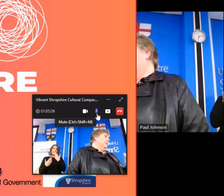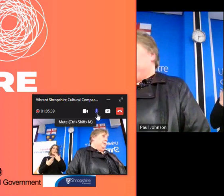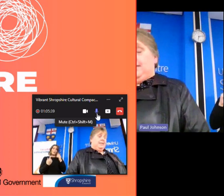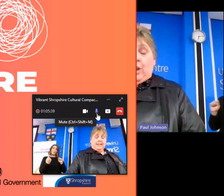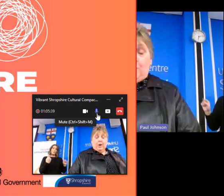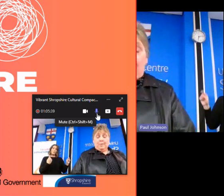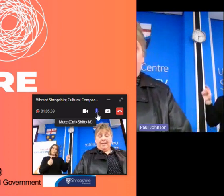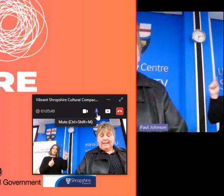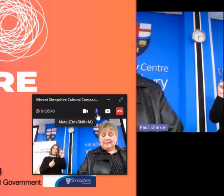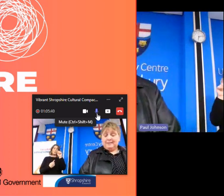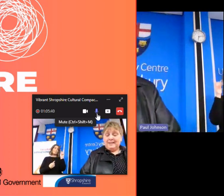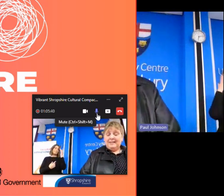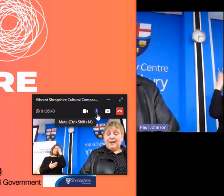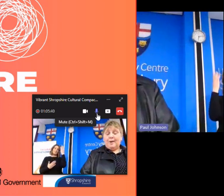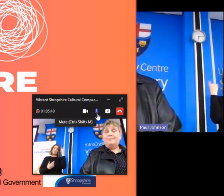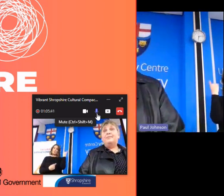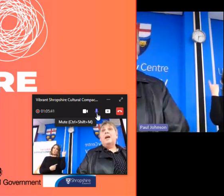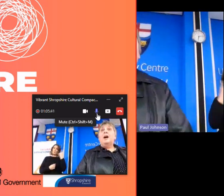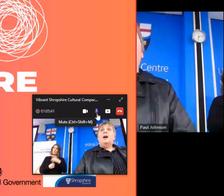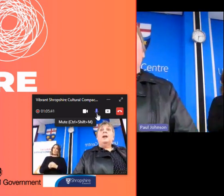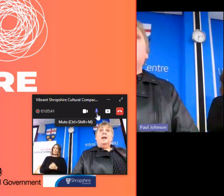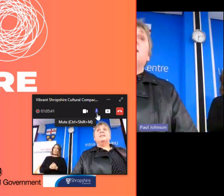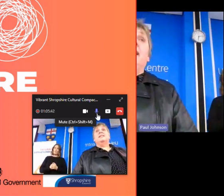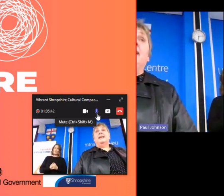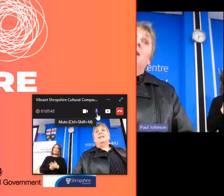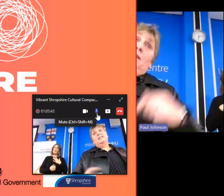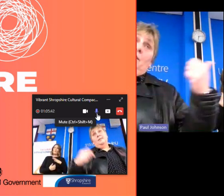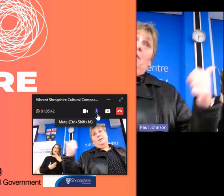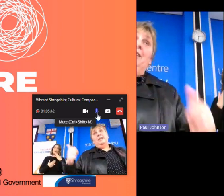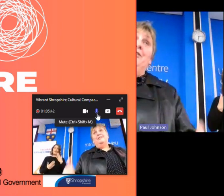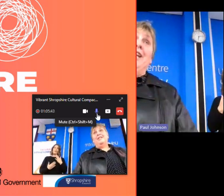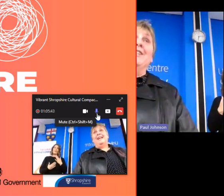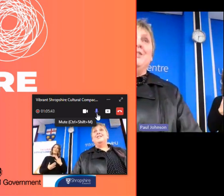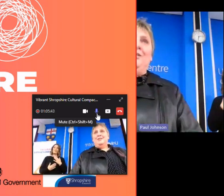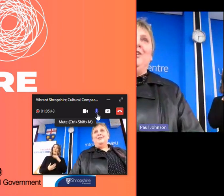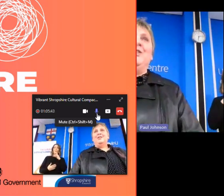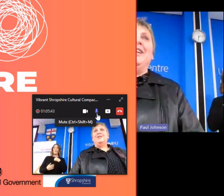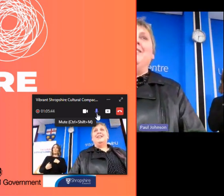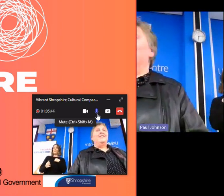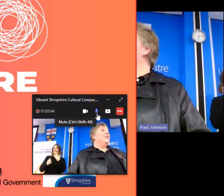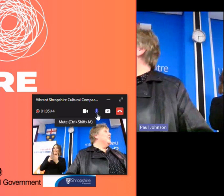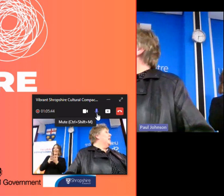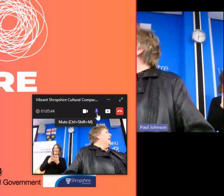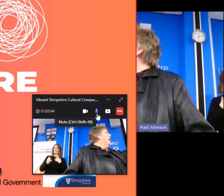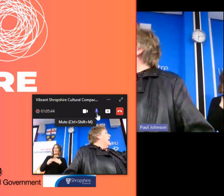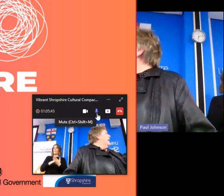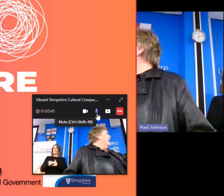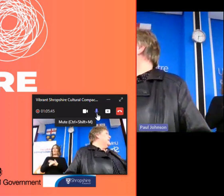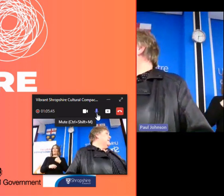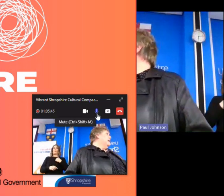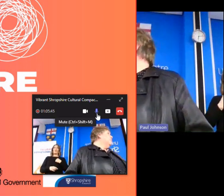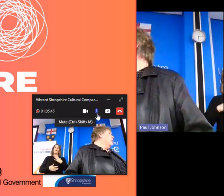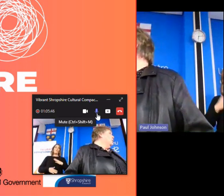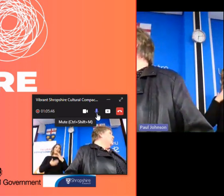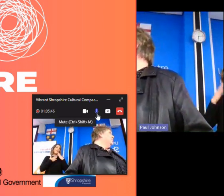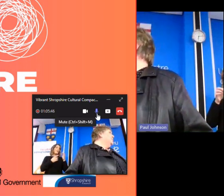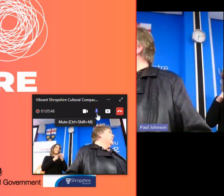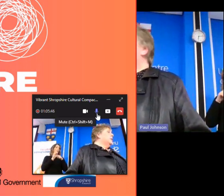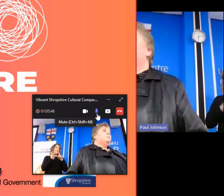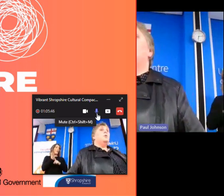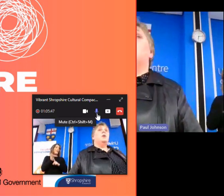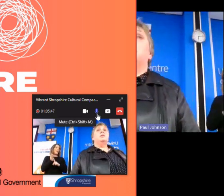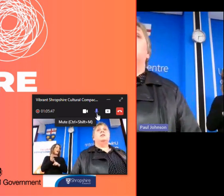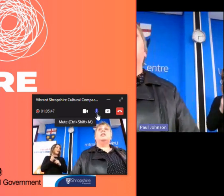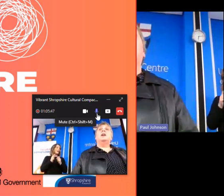doesn't know about this um i'd like to thank because i won't be here at the end so i'm going to do it in advance i'd like to thank paul